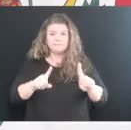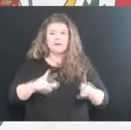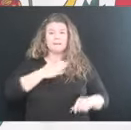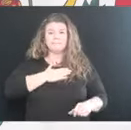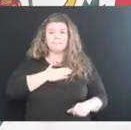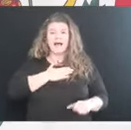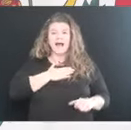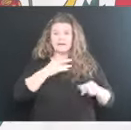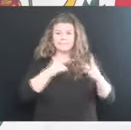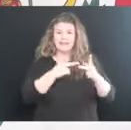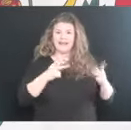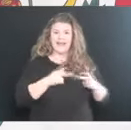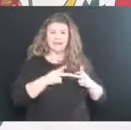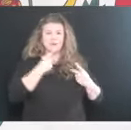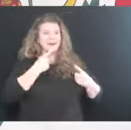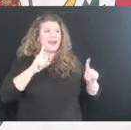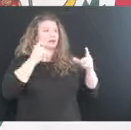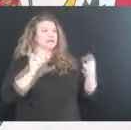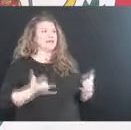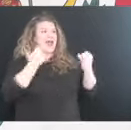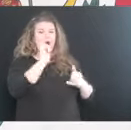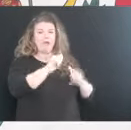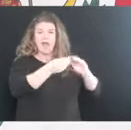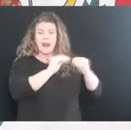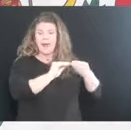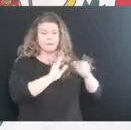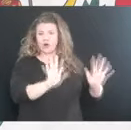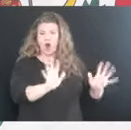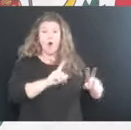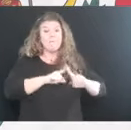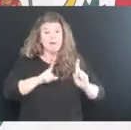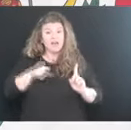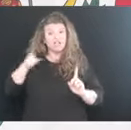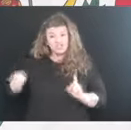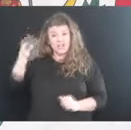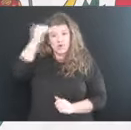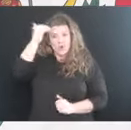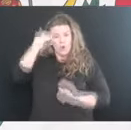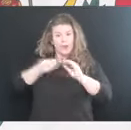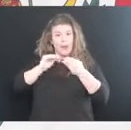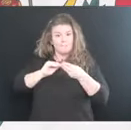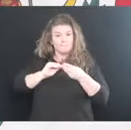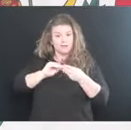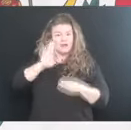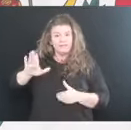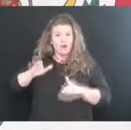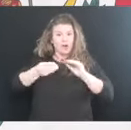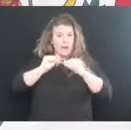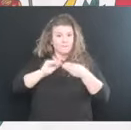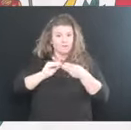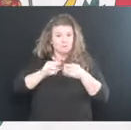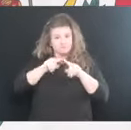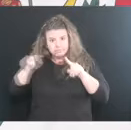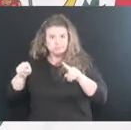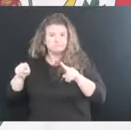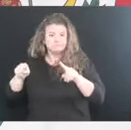to call the number, but they were number XXXX.